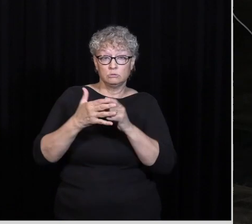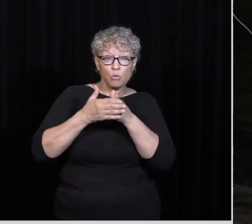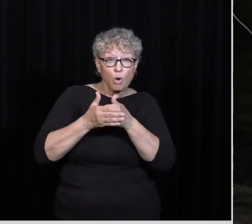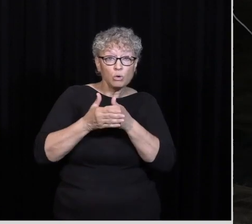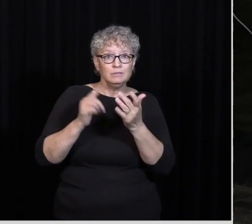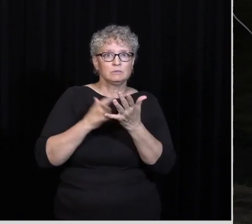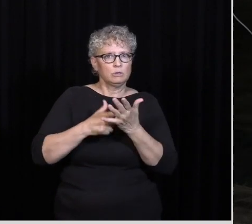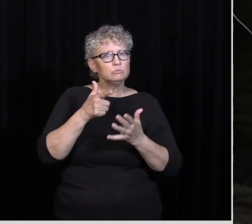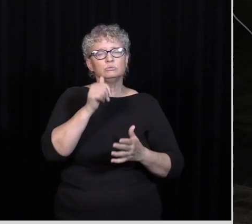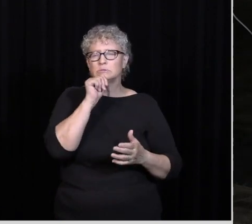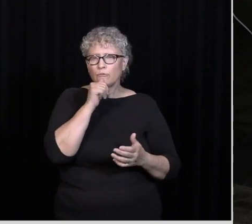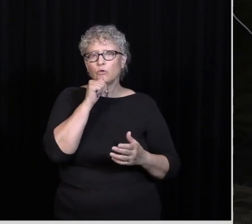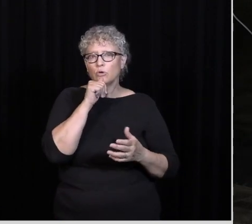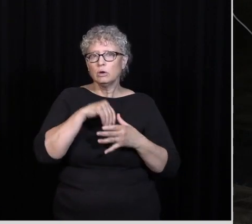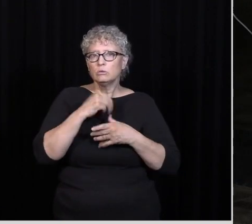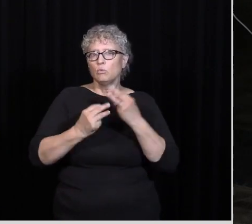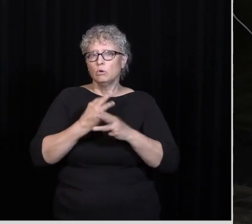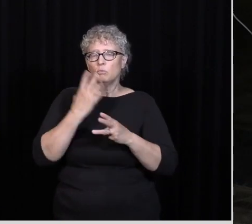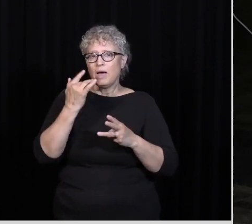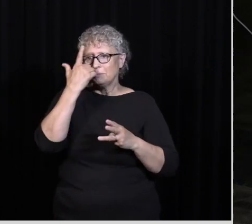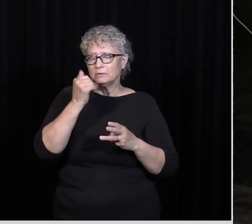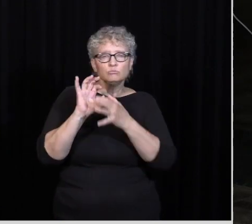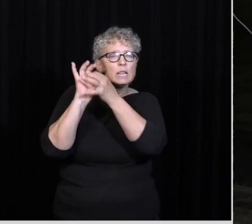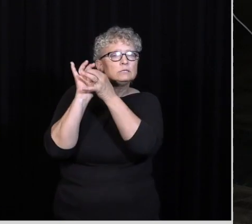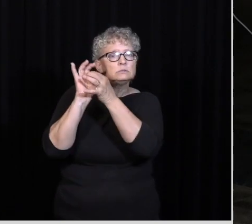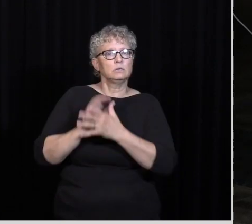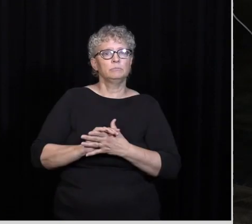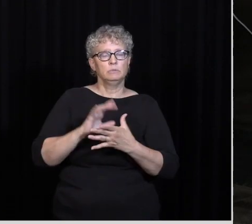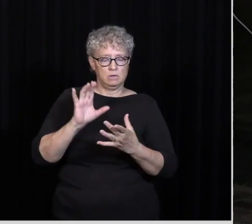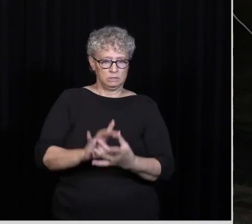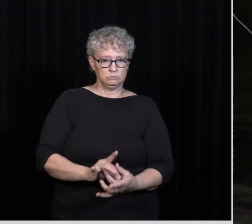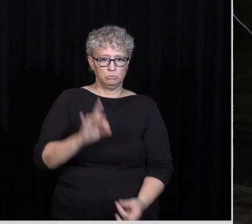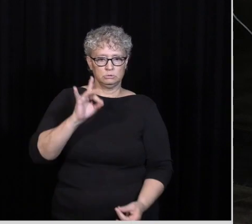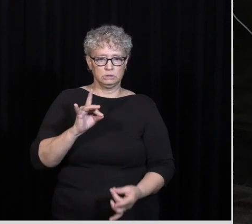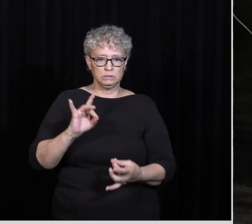When You Suffer In The World Because Of That Relationship Spiritually And Second Of With